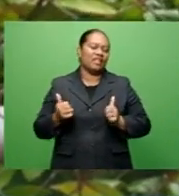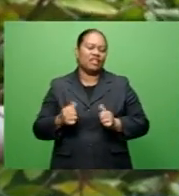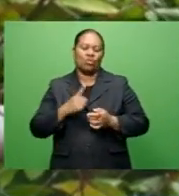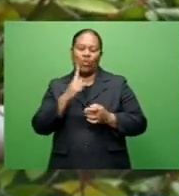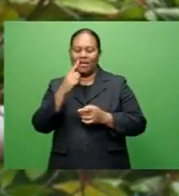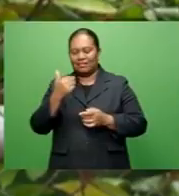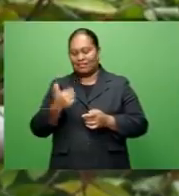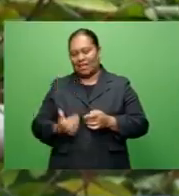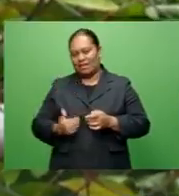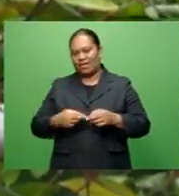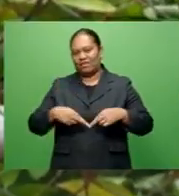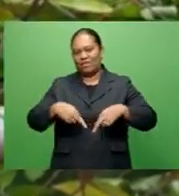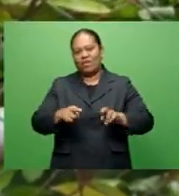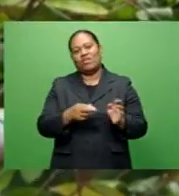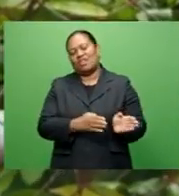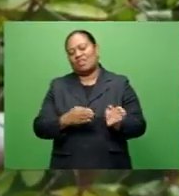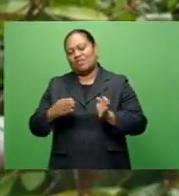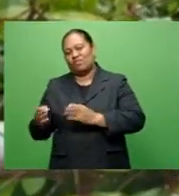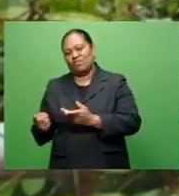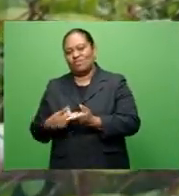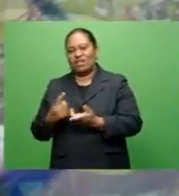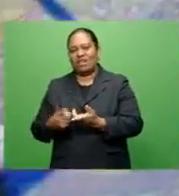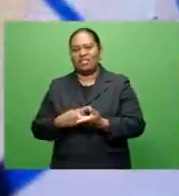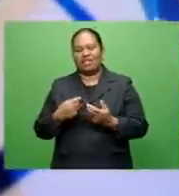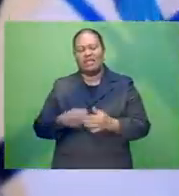side of the road and then move to another section.